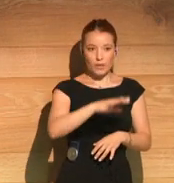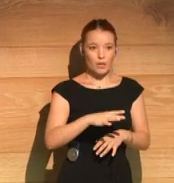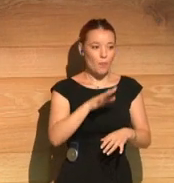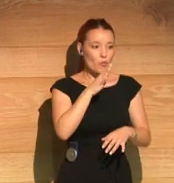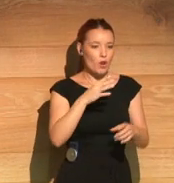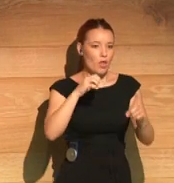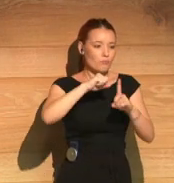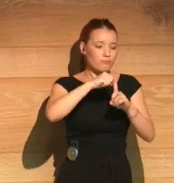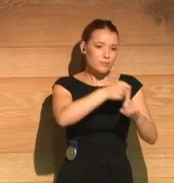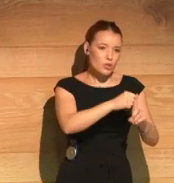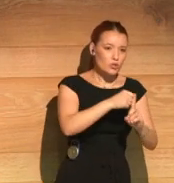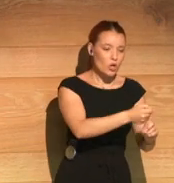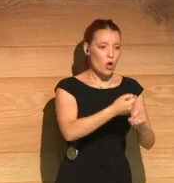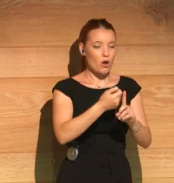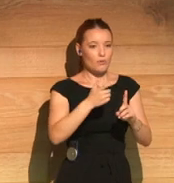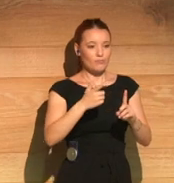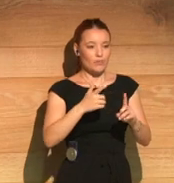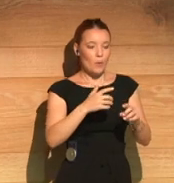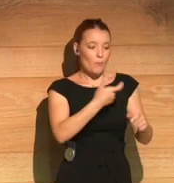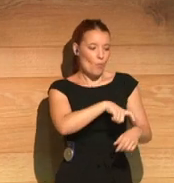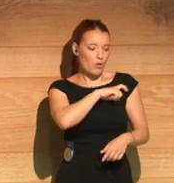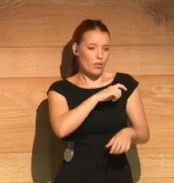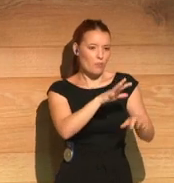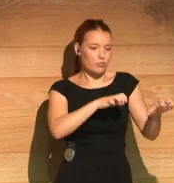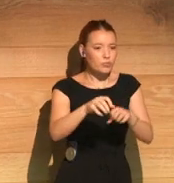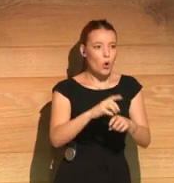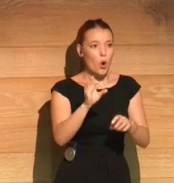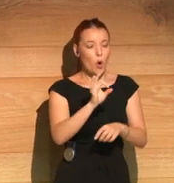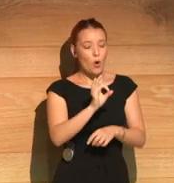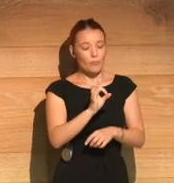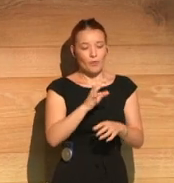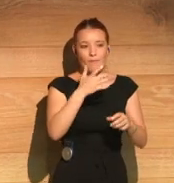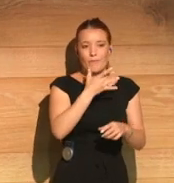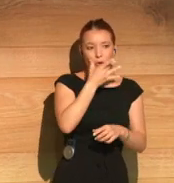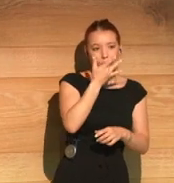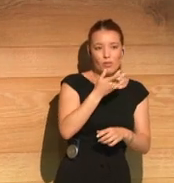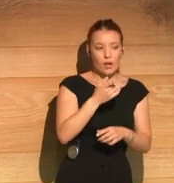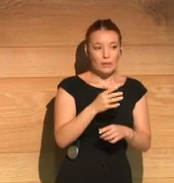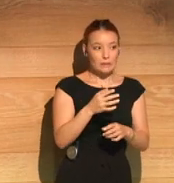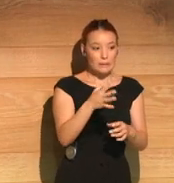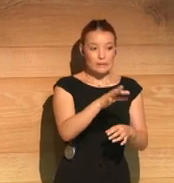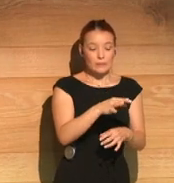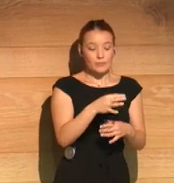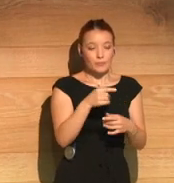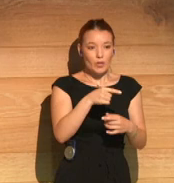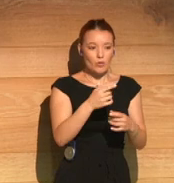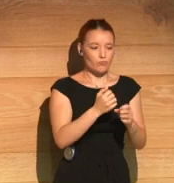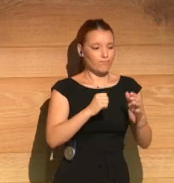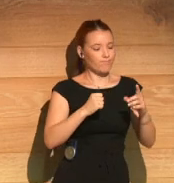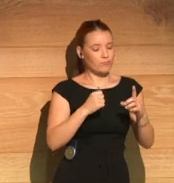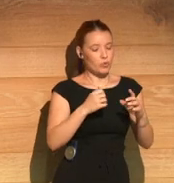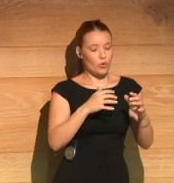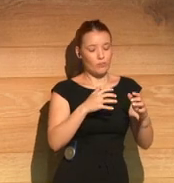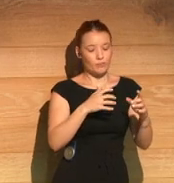rebelled against all of the oppression from the police and the shame, and they decided to take action.